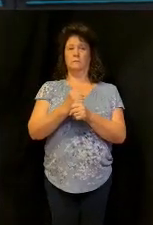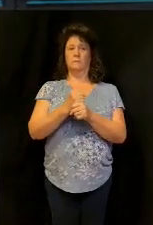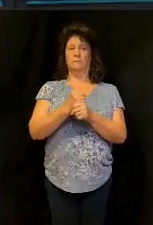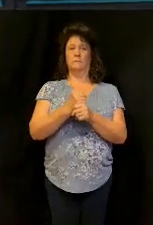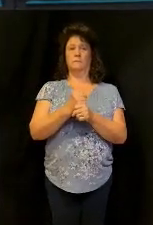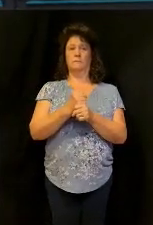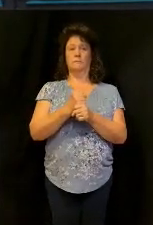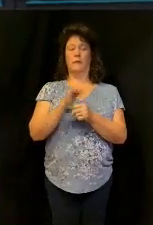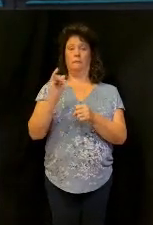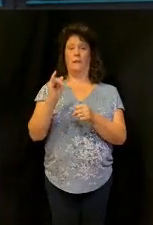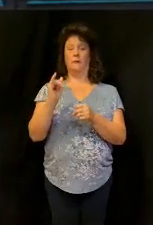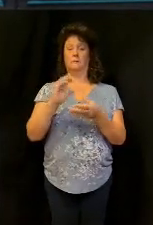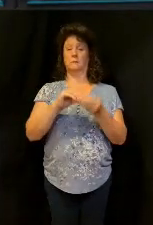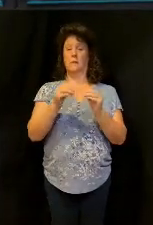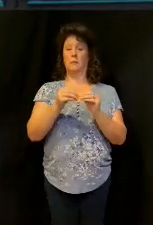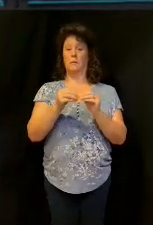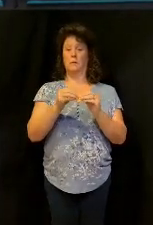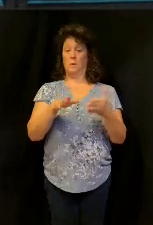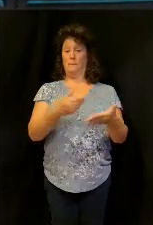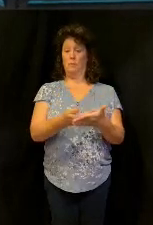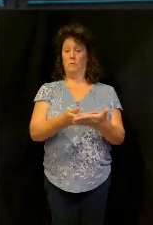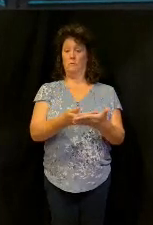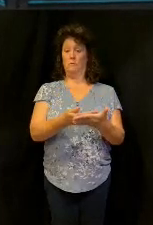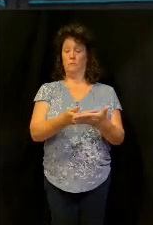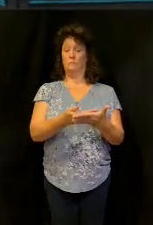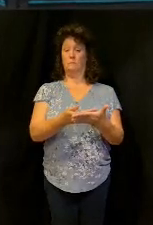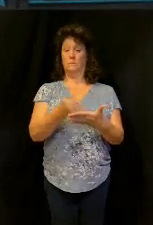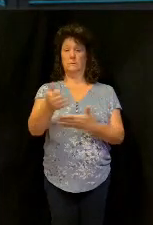this is the stats, you can go look it up, not right now,